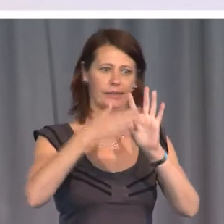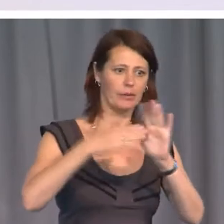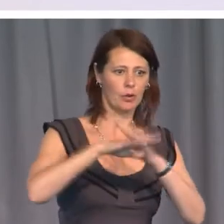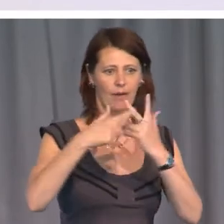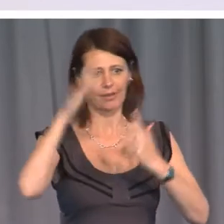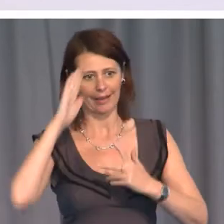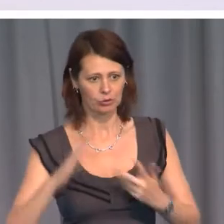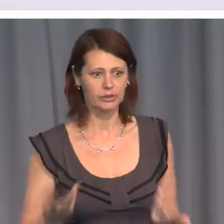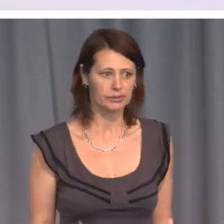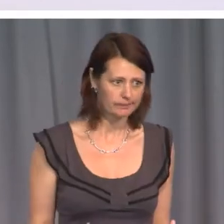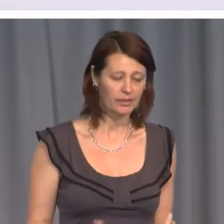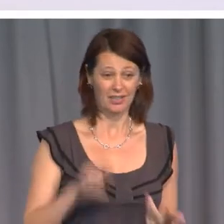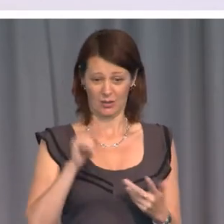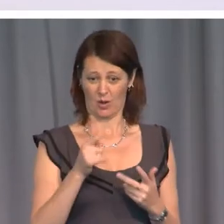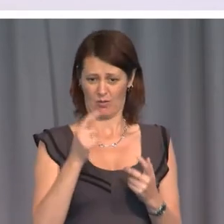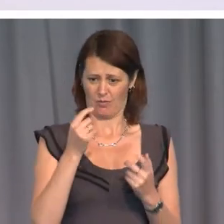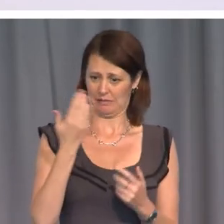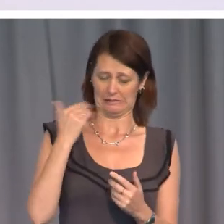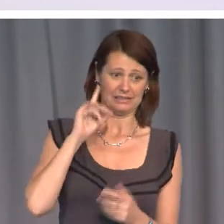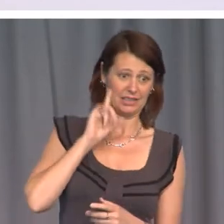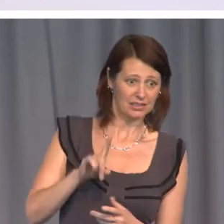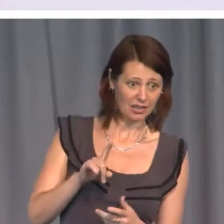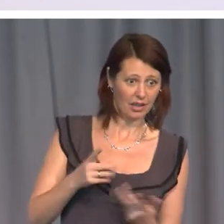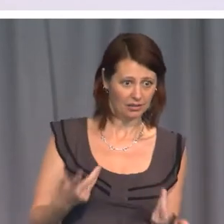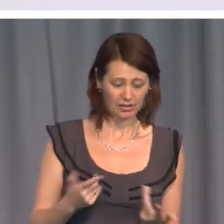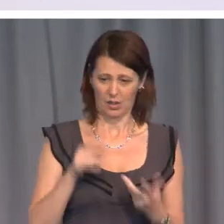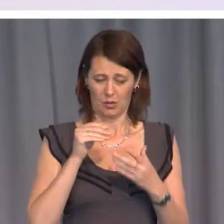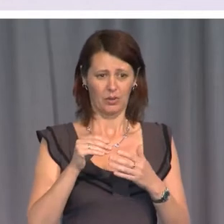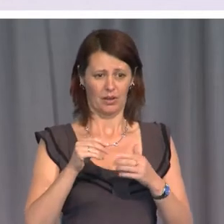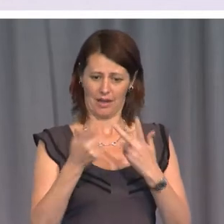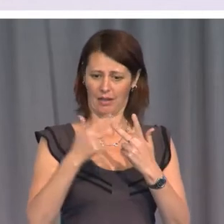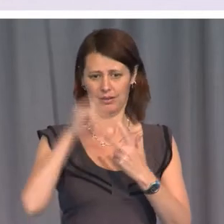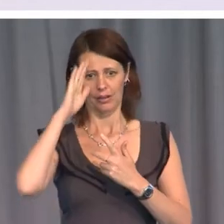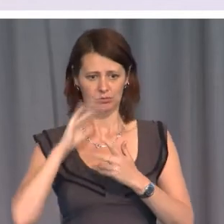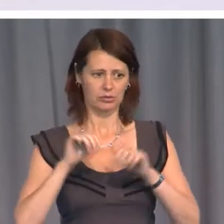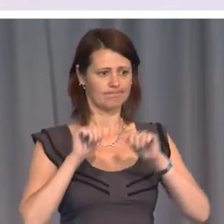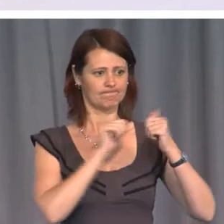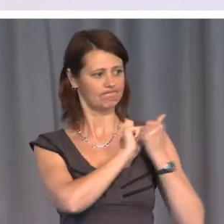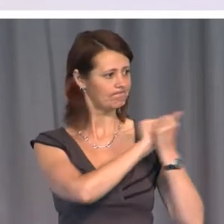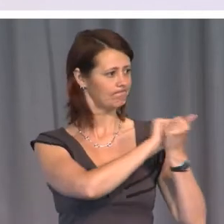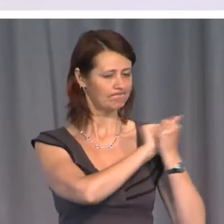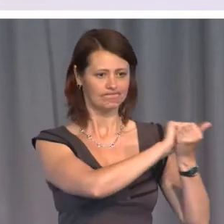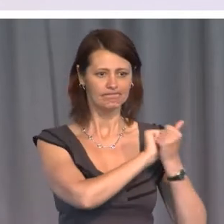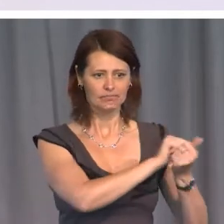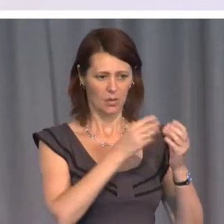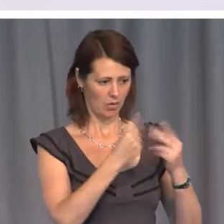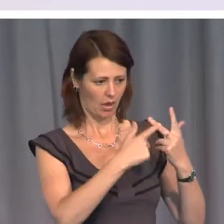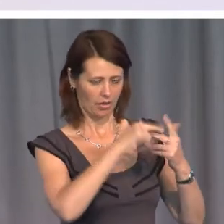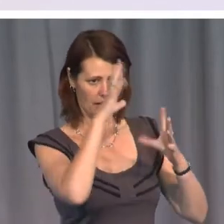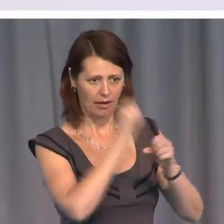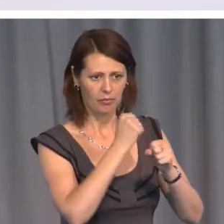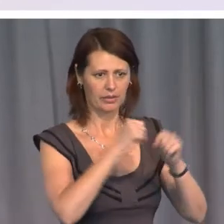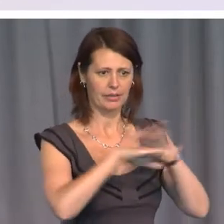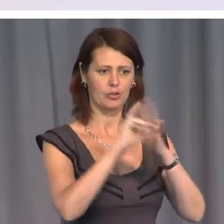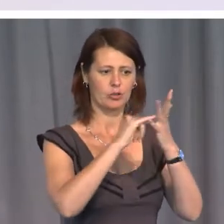a nation, the only main commonwealth nation that stood shoulder to shoulder with the Raj Kapaska government of Sri